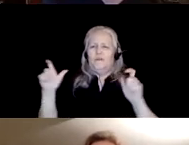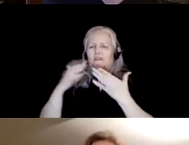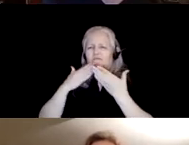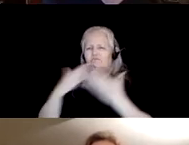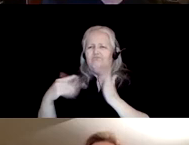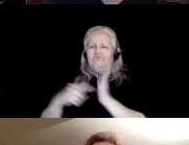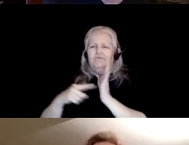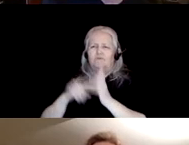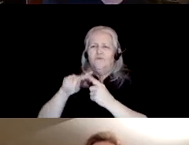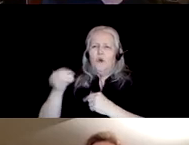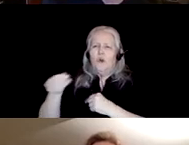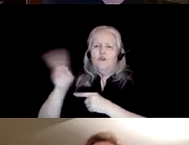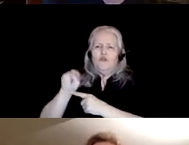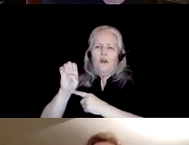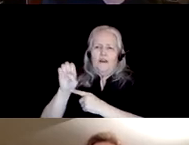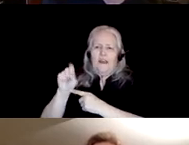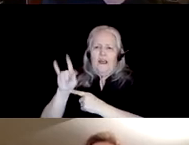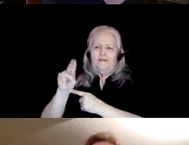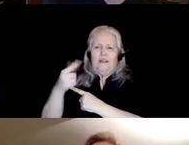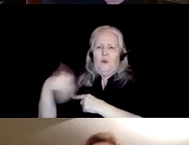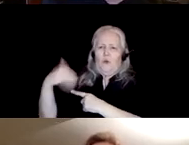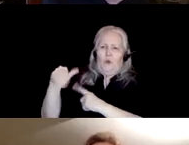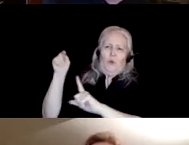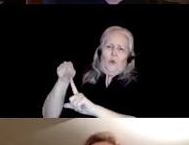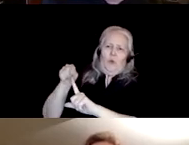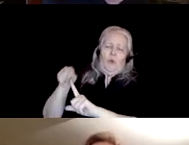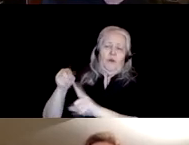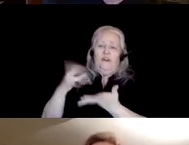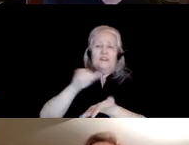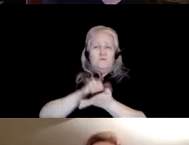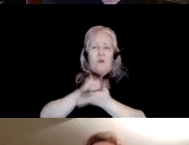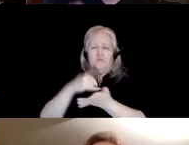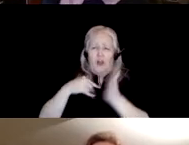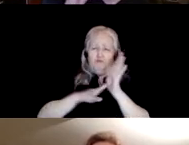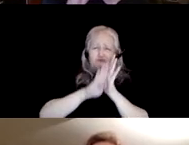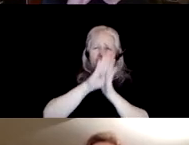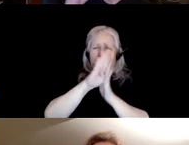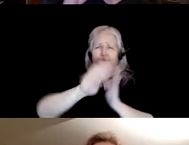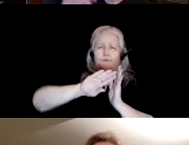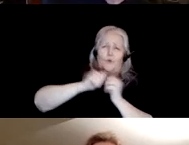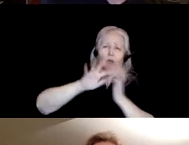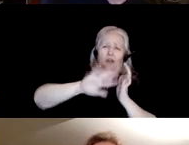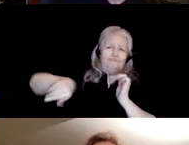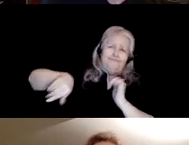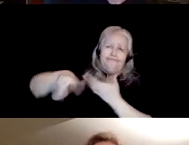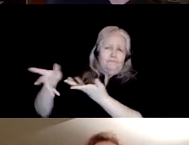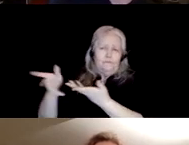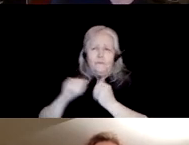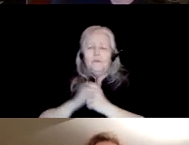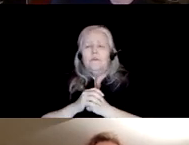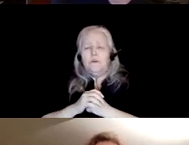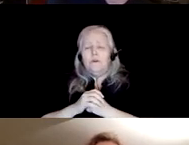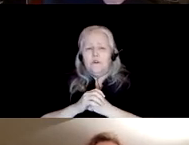john essling especially i certainly wouldn't be where i am today uh without his support um